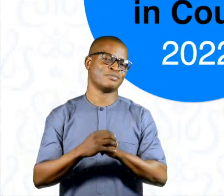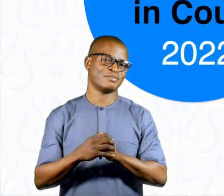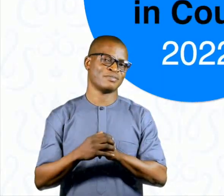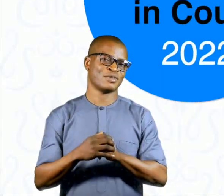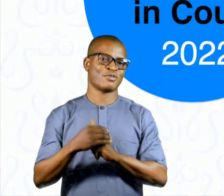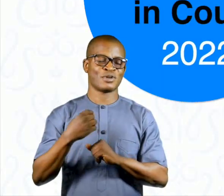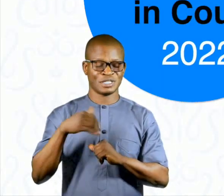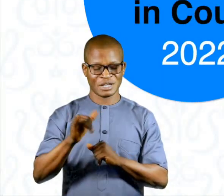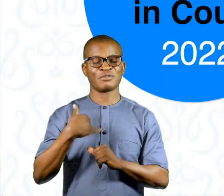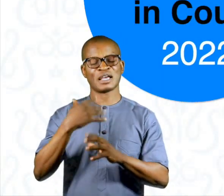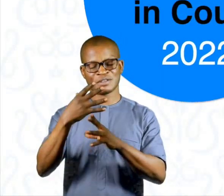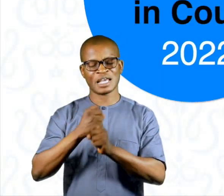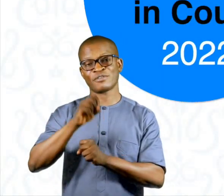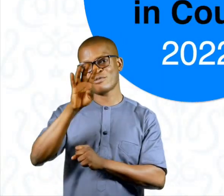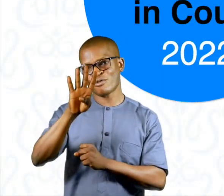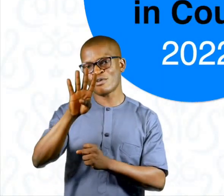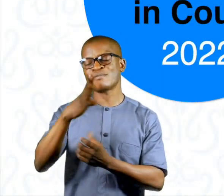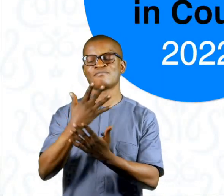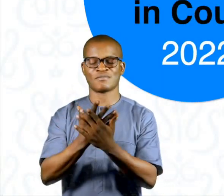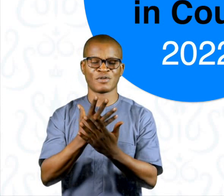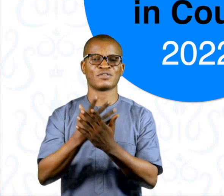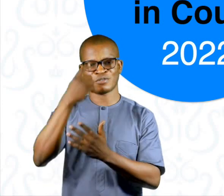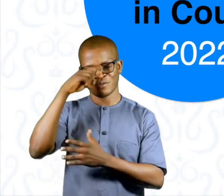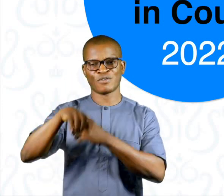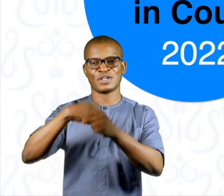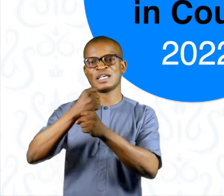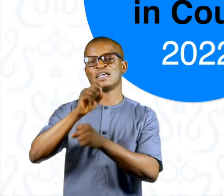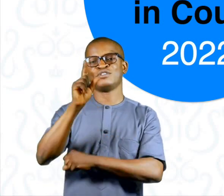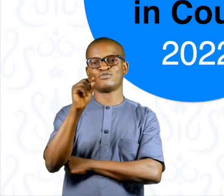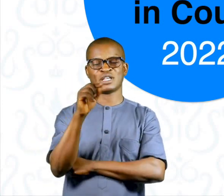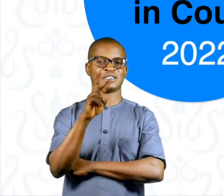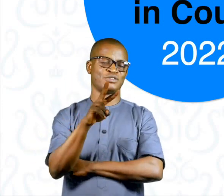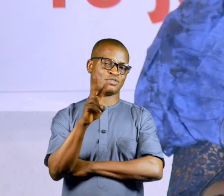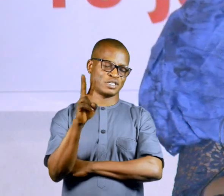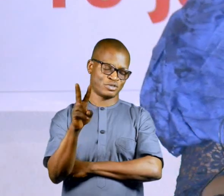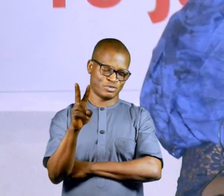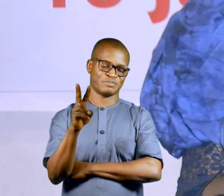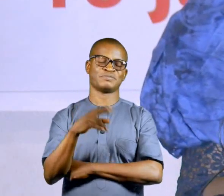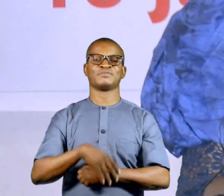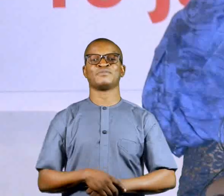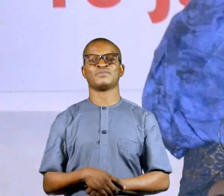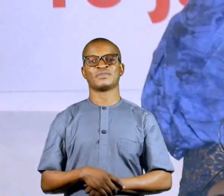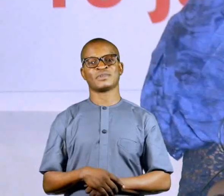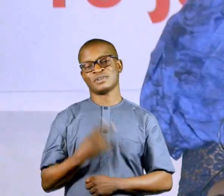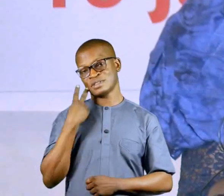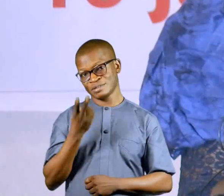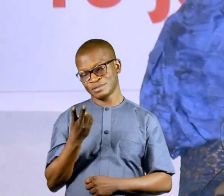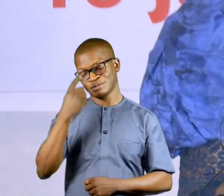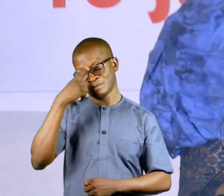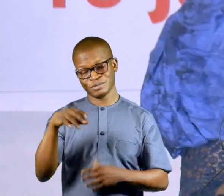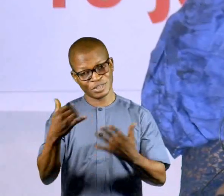only able to secure four convictions for 2022. And at least